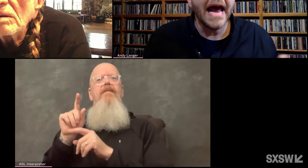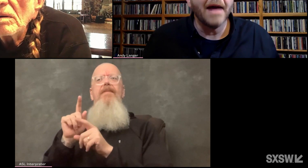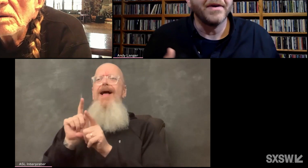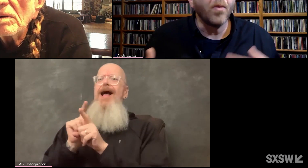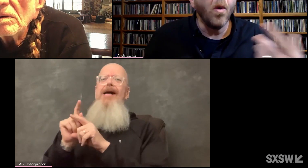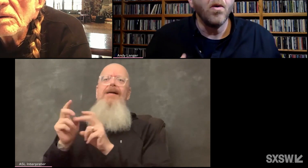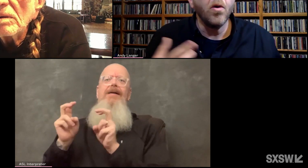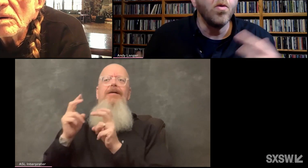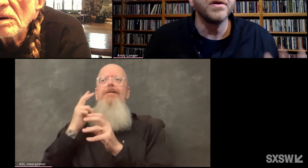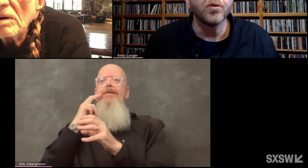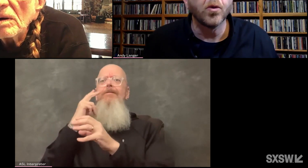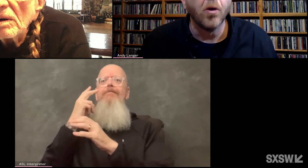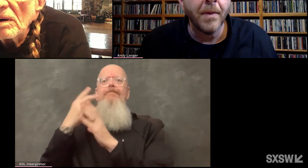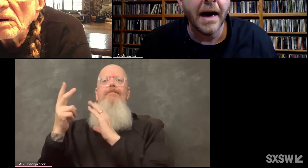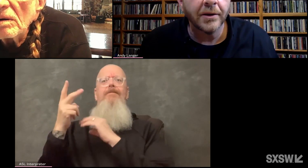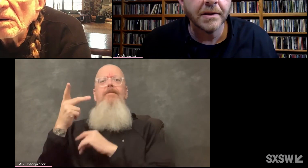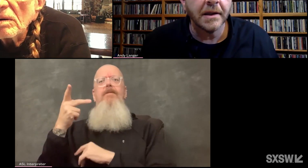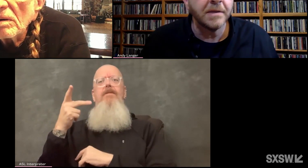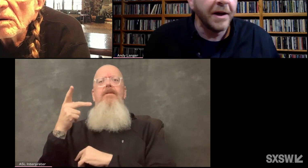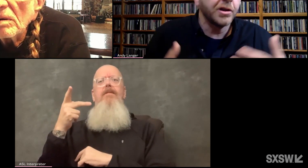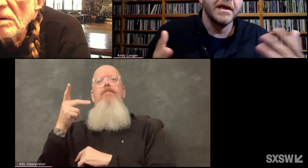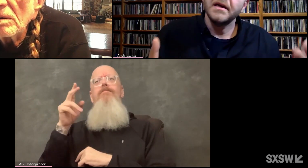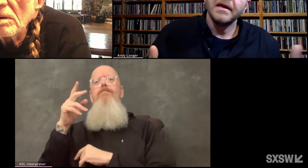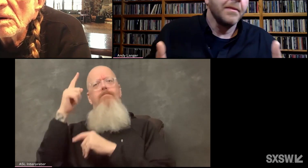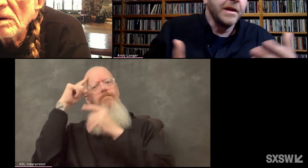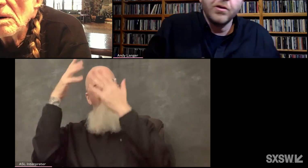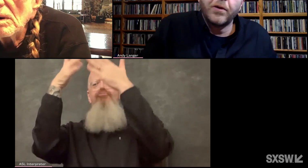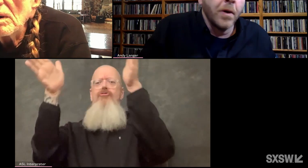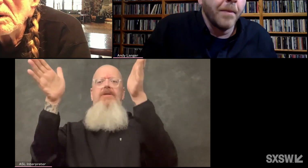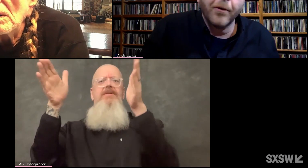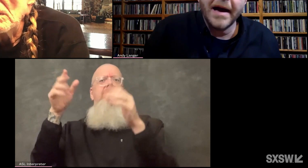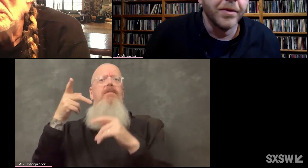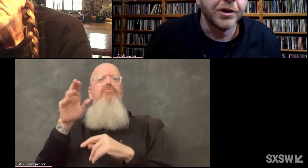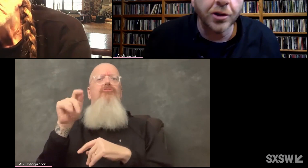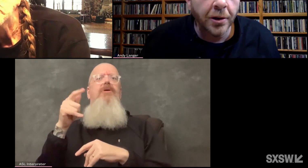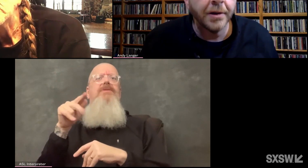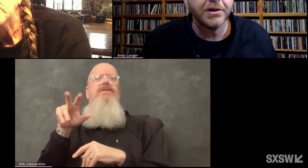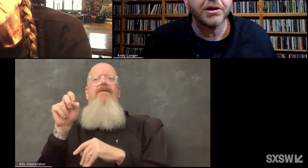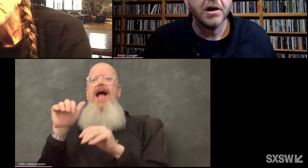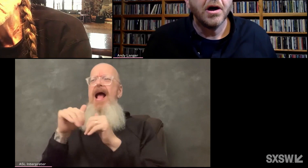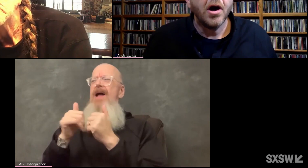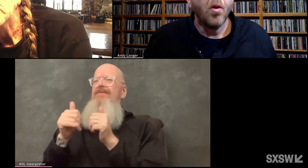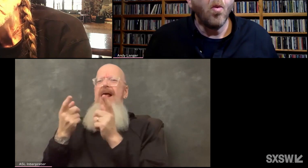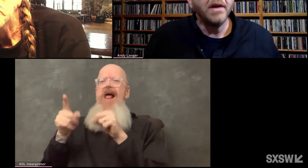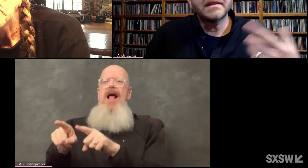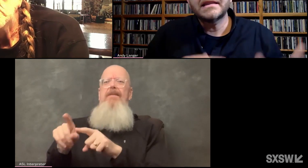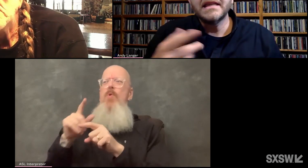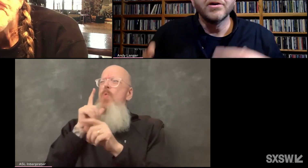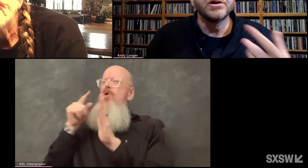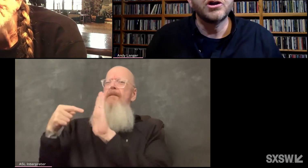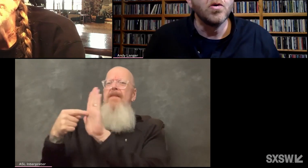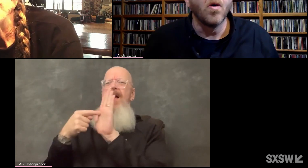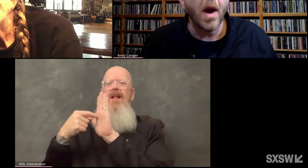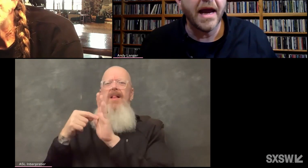How'd that happen? Well, who were the role models, especially, I mean, you grew up around the church. What steered you away